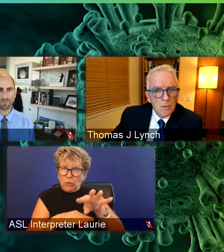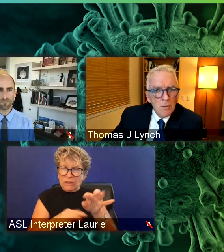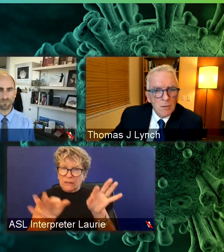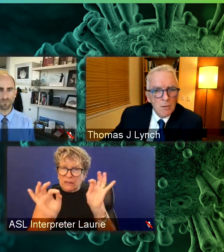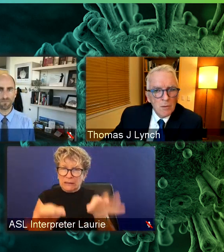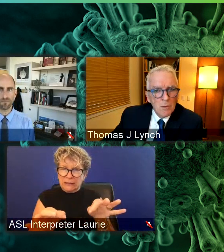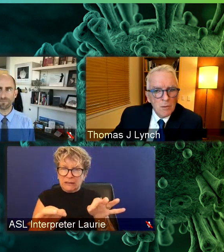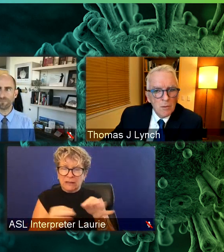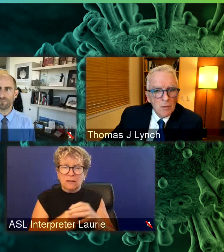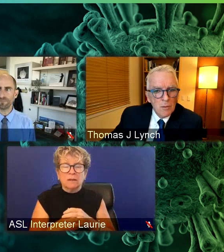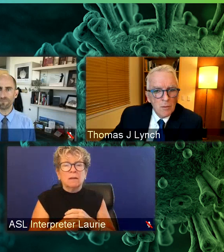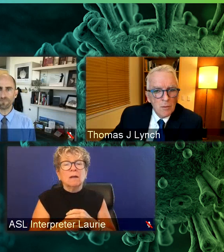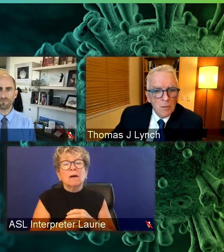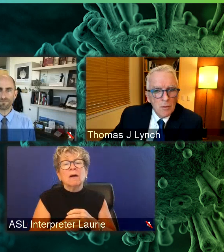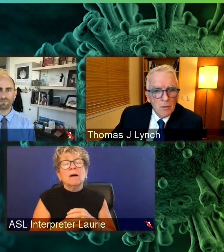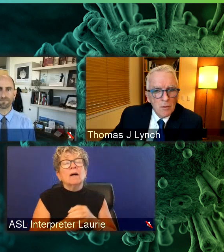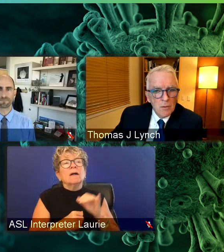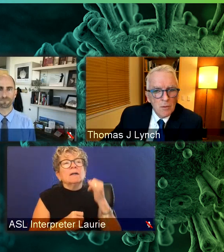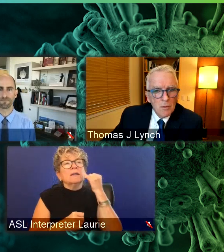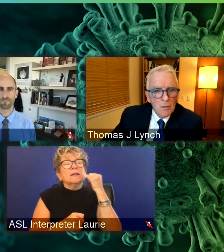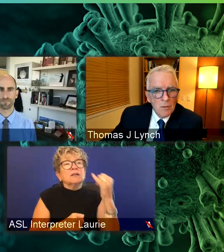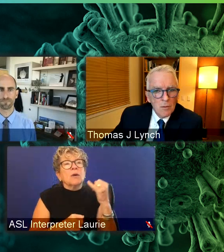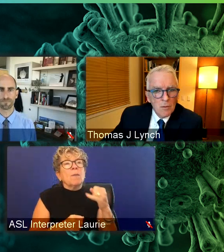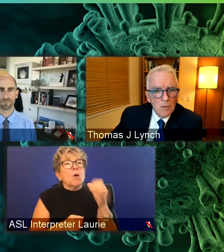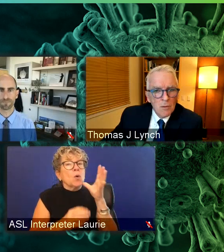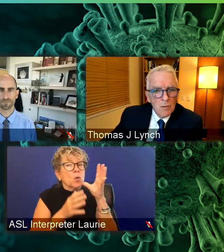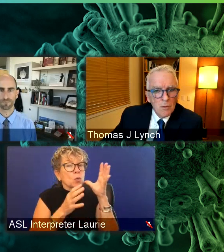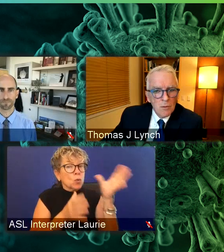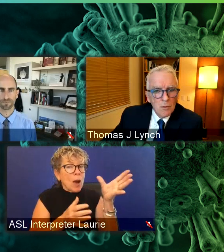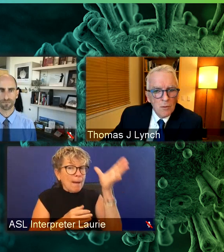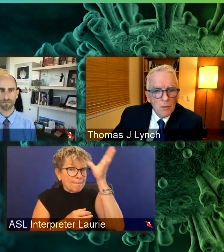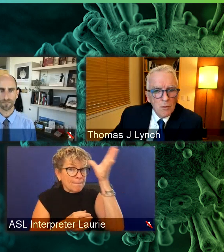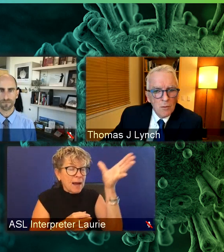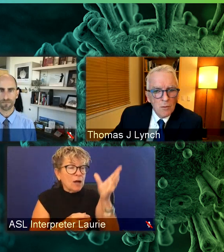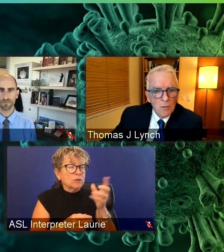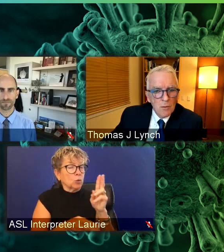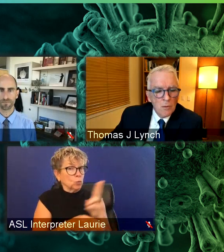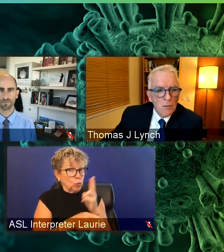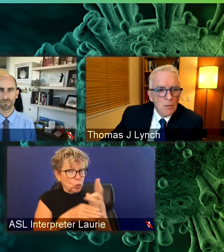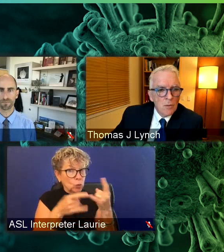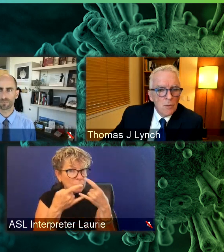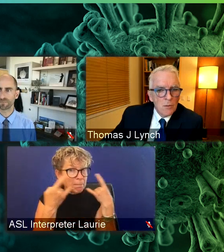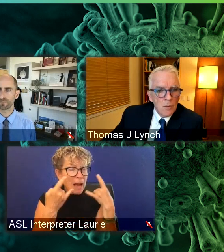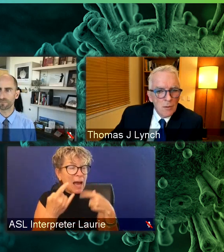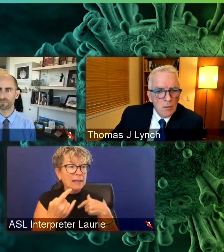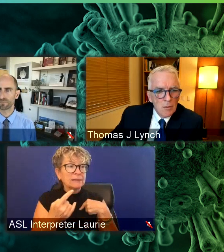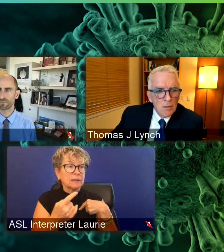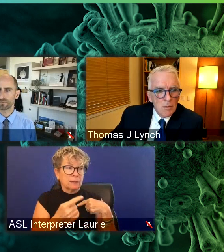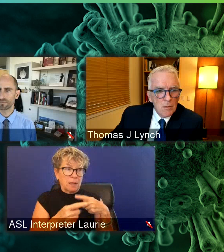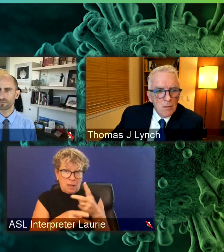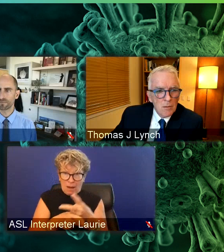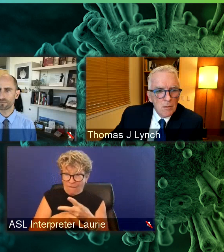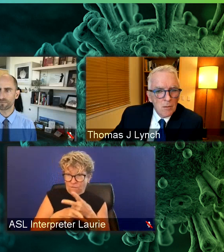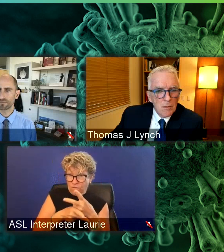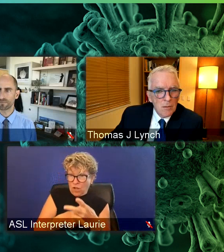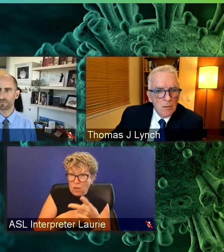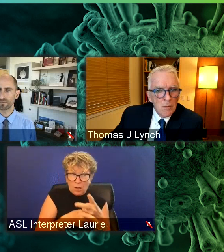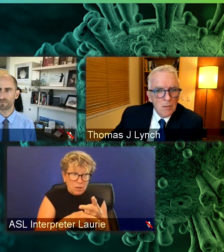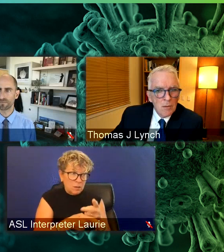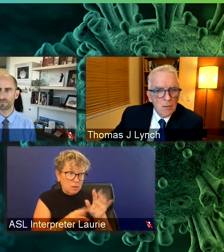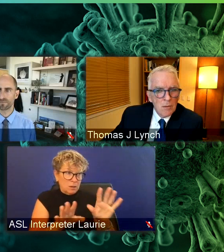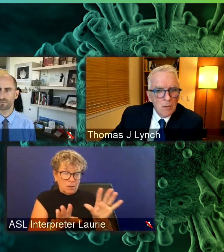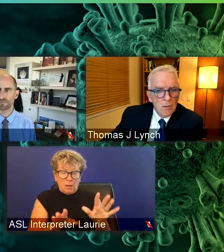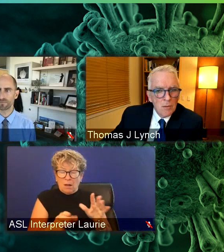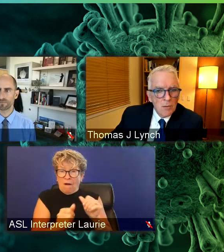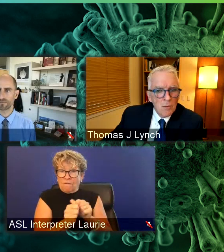is vaccinated and continues to mask and take precautions and generally trying to avoid exposures,